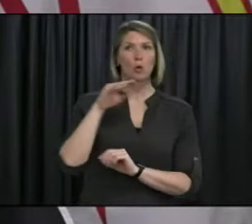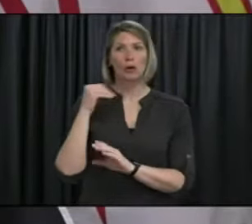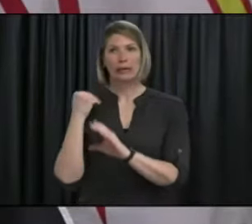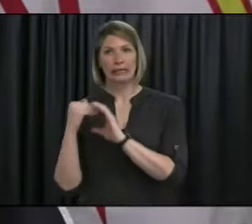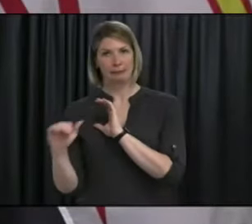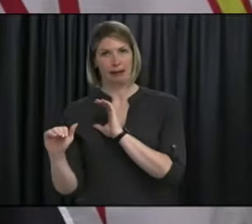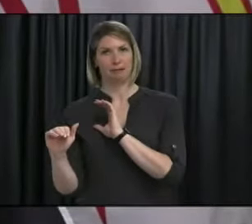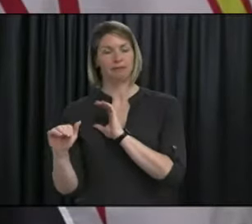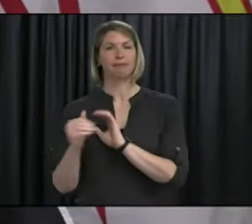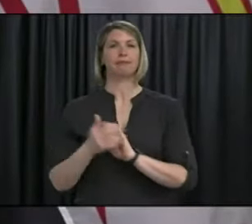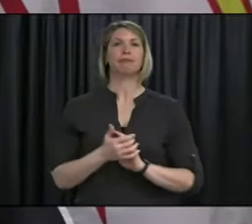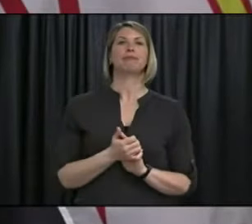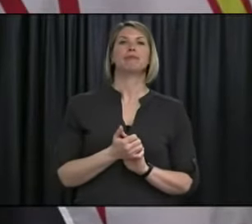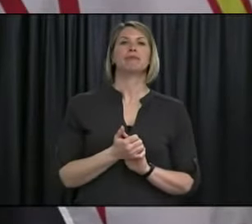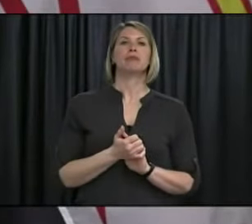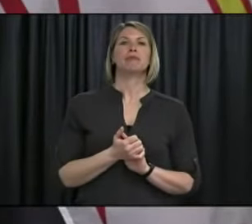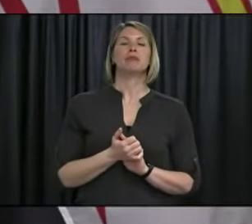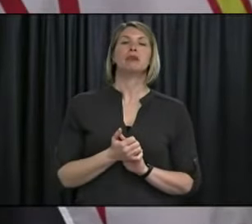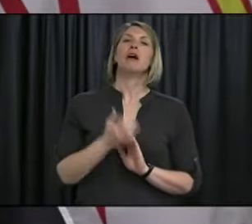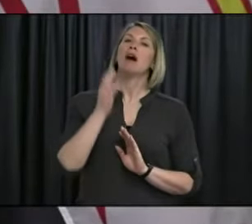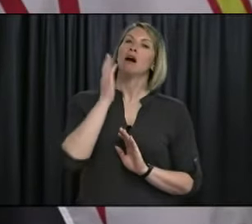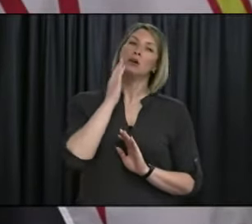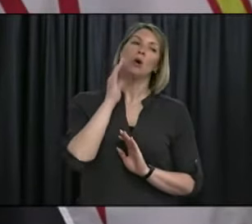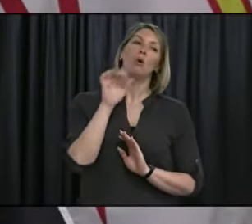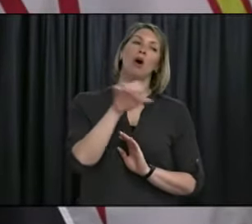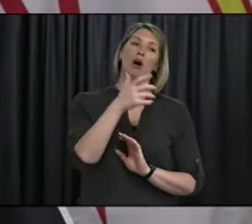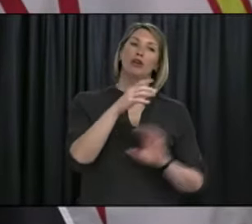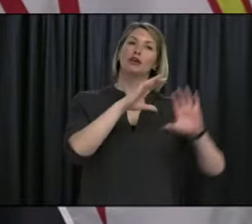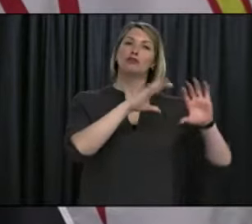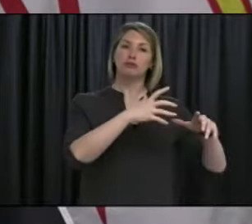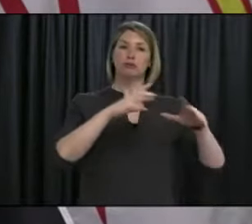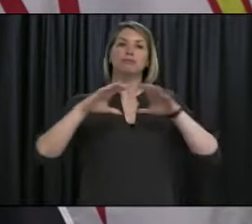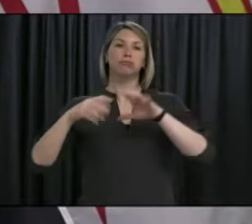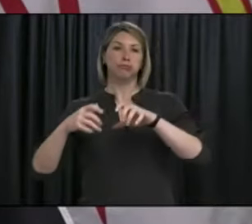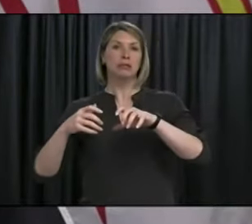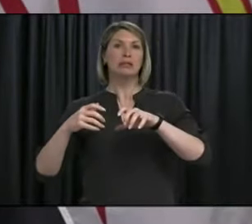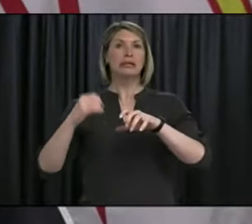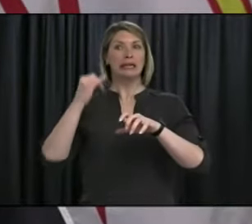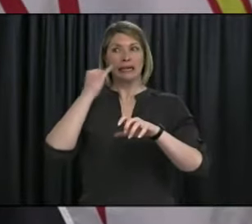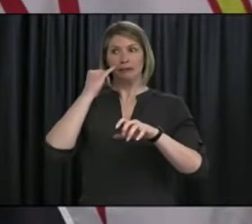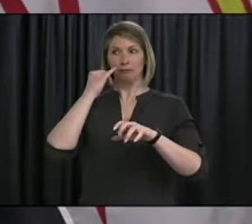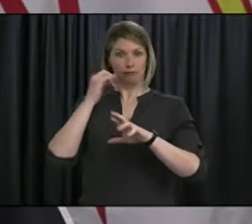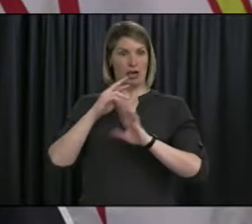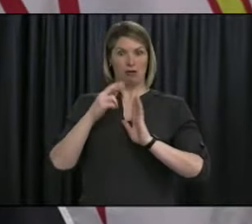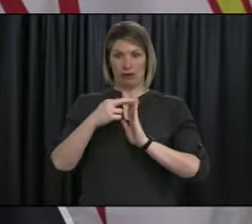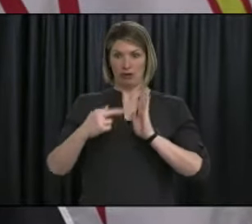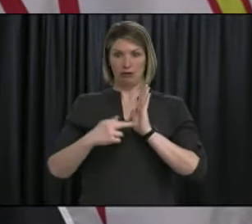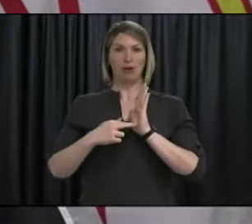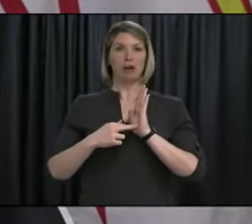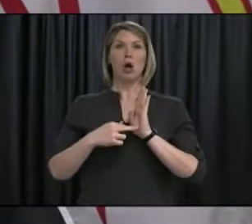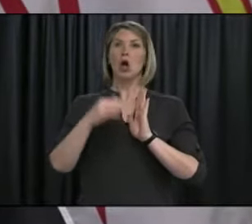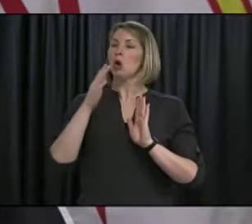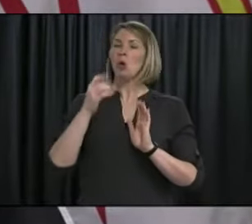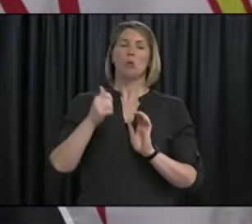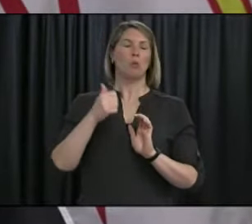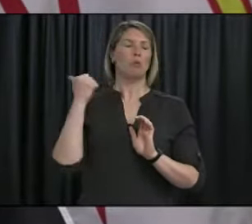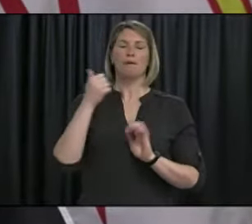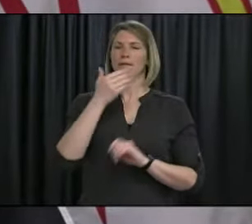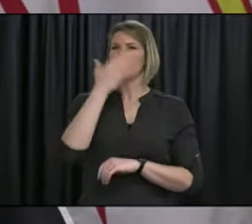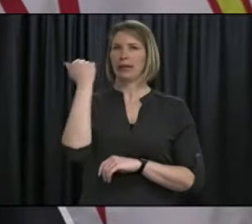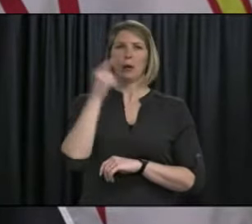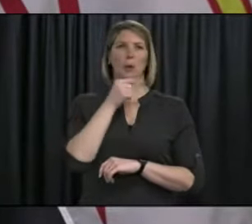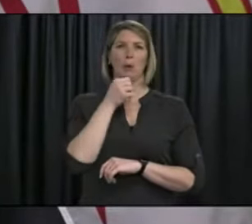priority groups may be receiving vaccine at similar times, but once you become eligible, you are always eligible. You will not be left out.